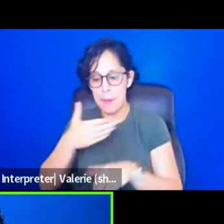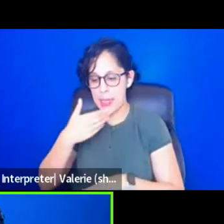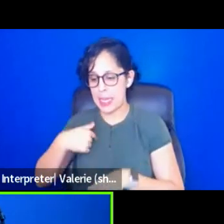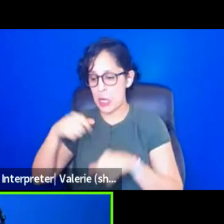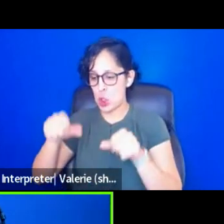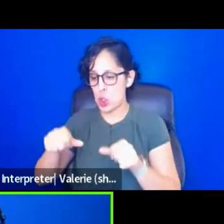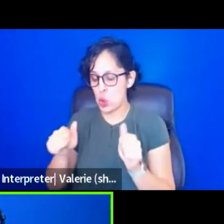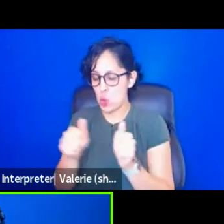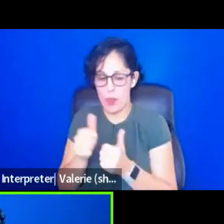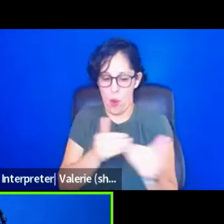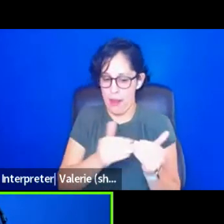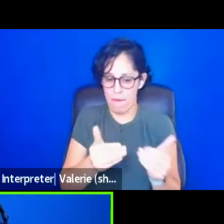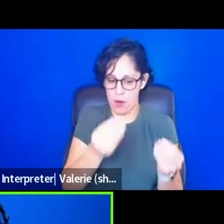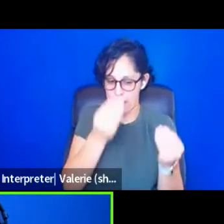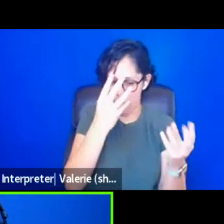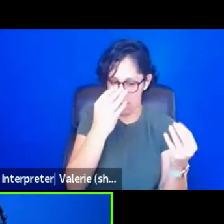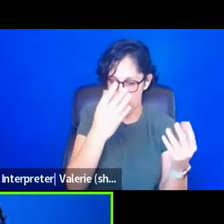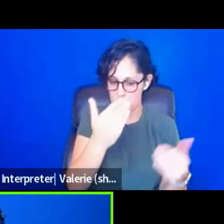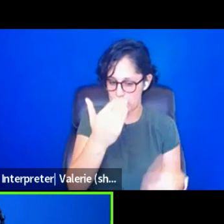the time.